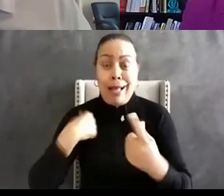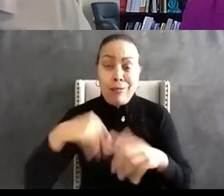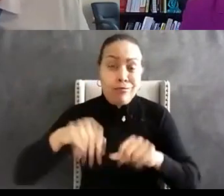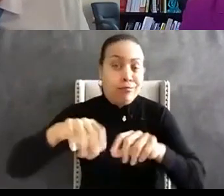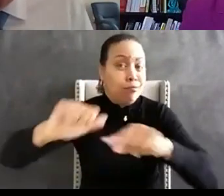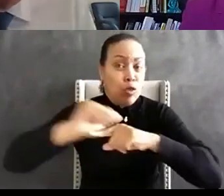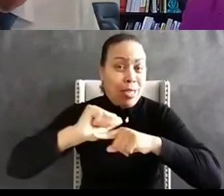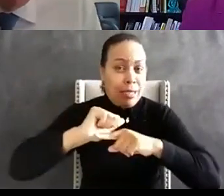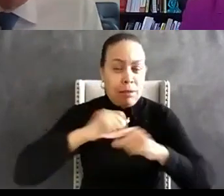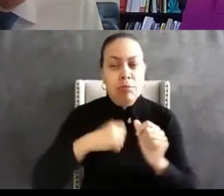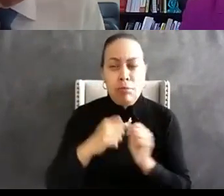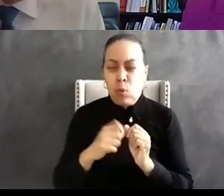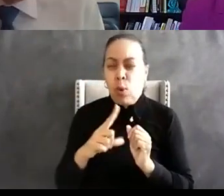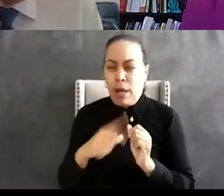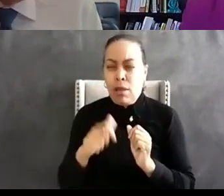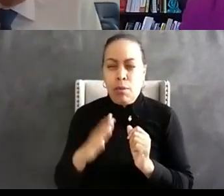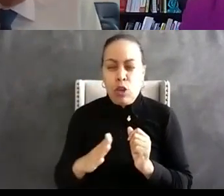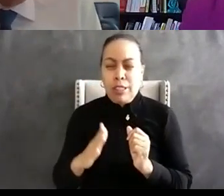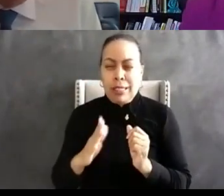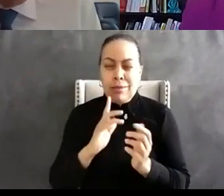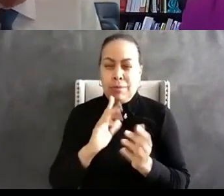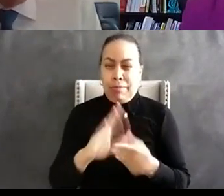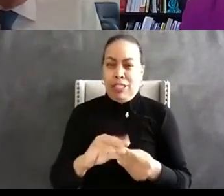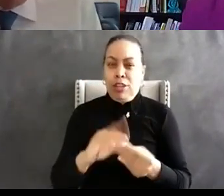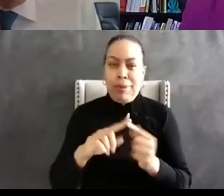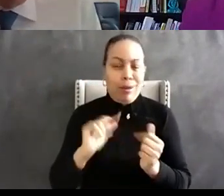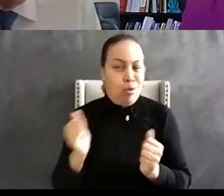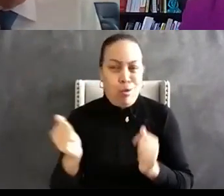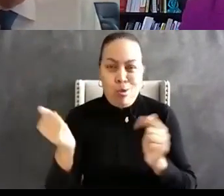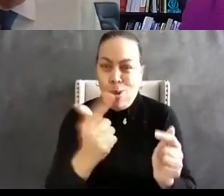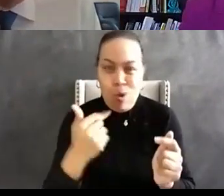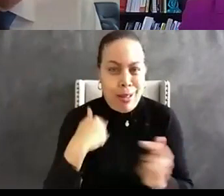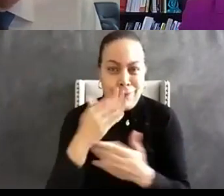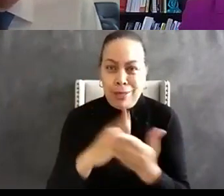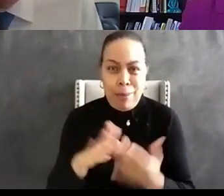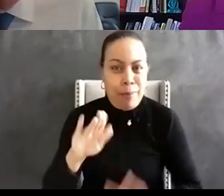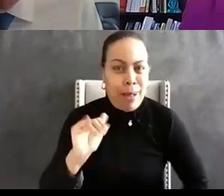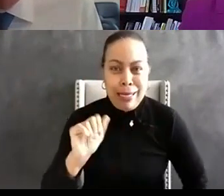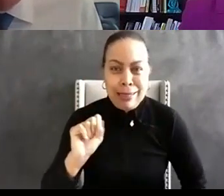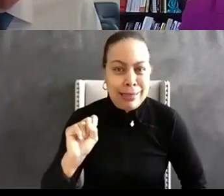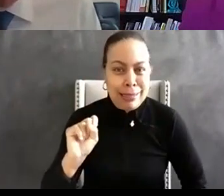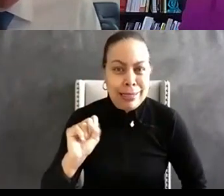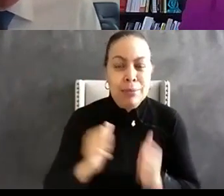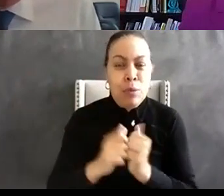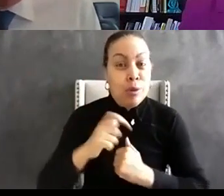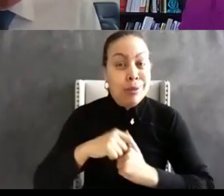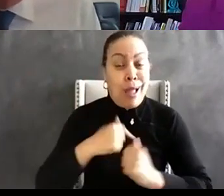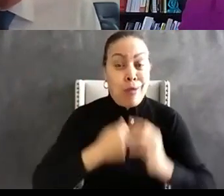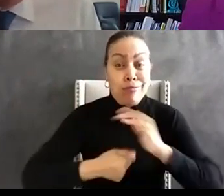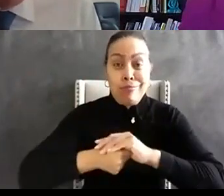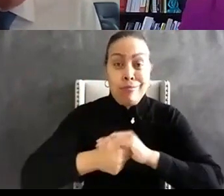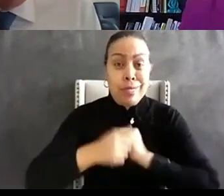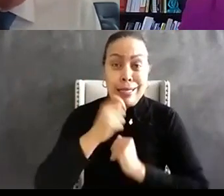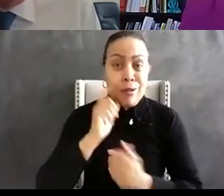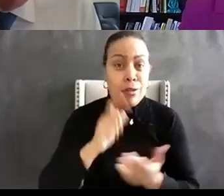mentioned earlier and I have to agree with we all have a certain amount of bias that uh that we all have and and in most cases we don't even realize we have it uh what the